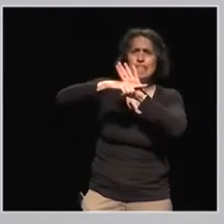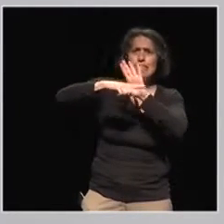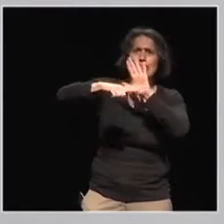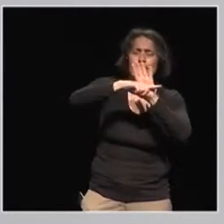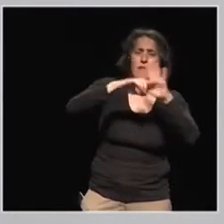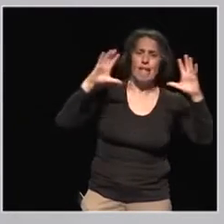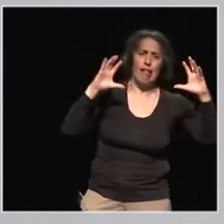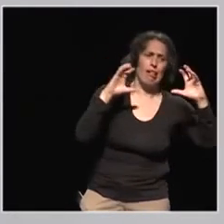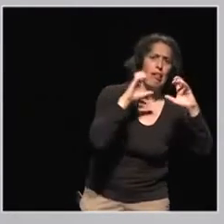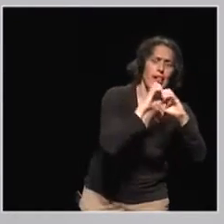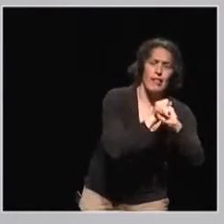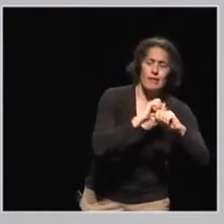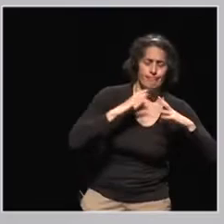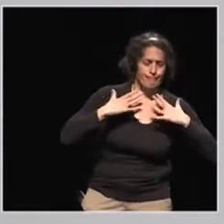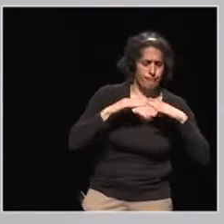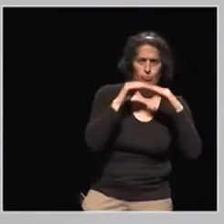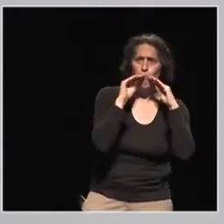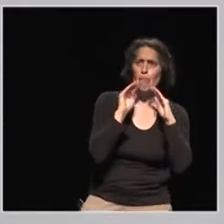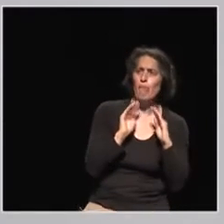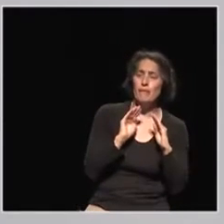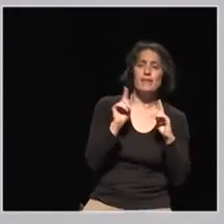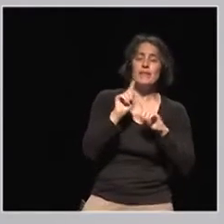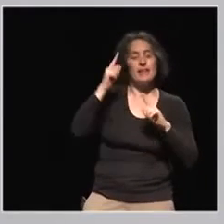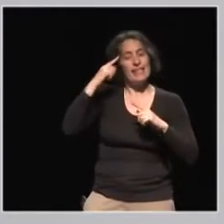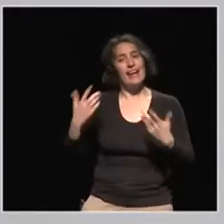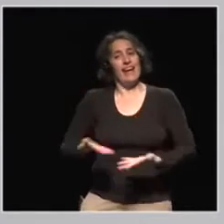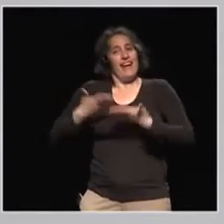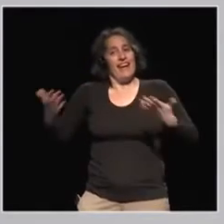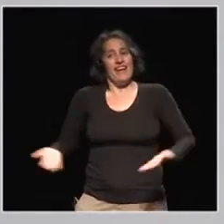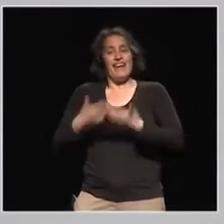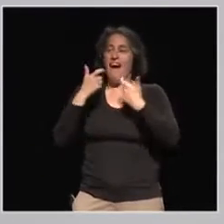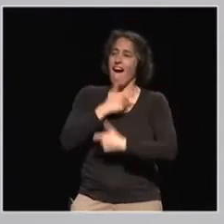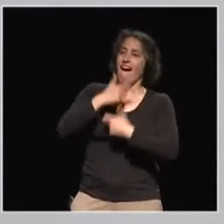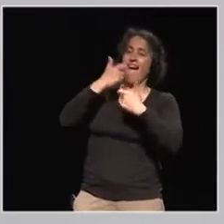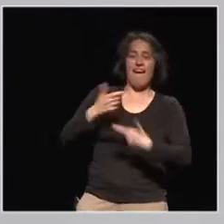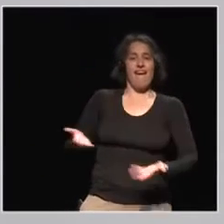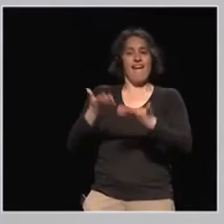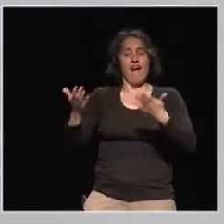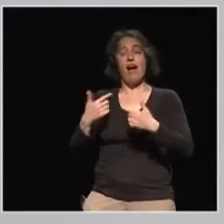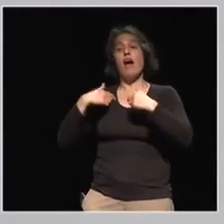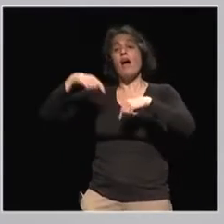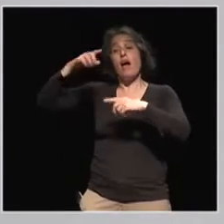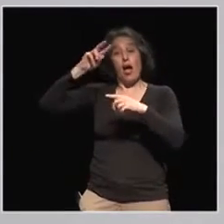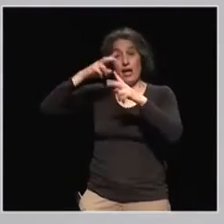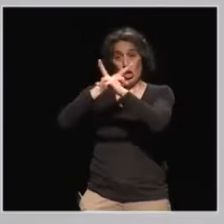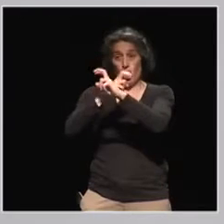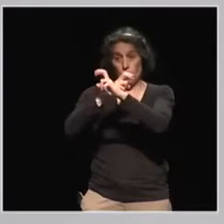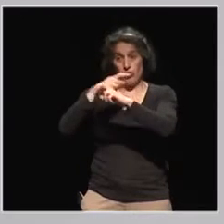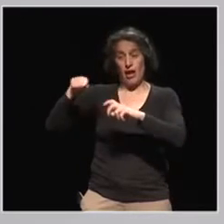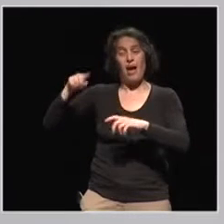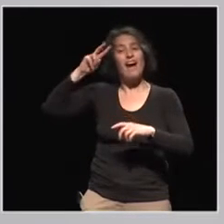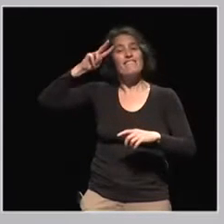Secondly, we had the Vienna Song Contest just recently, and the motto was building bridges.